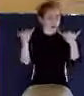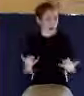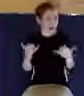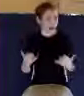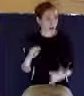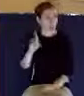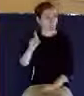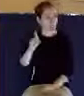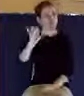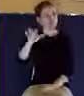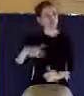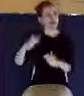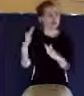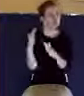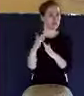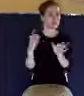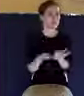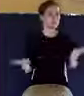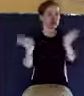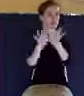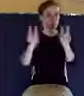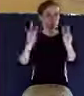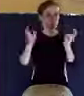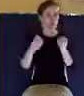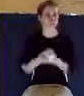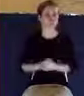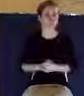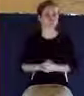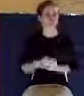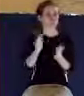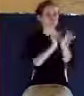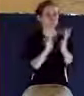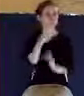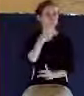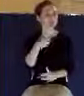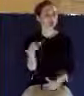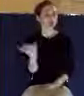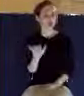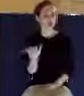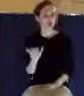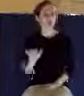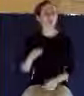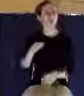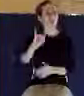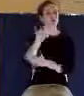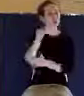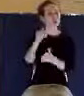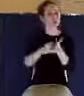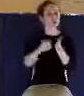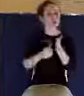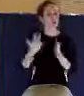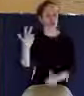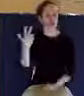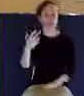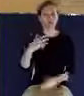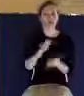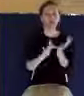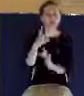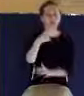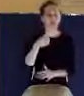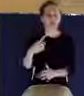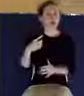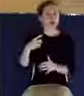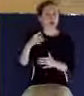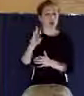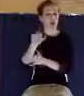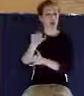issue. And even Jesus said this. Jesus said in John 3, he said, you know, the wind blows wherever it wants to, and you can